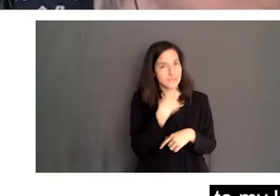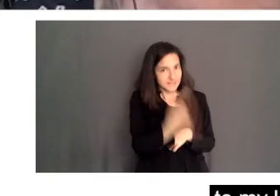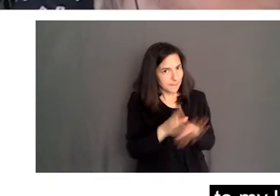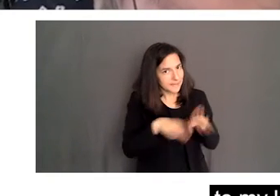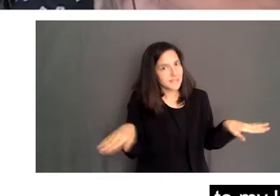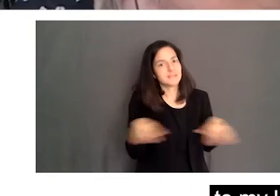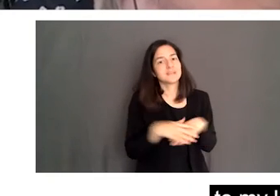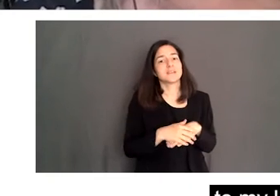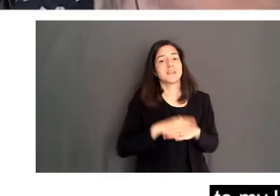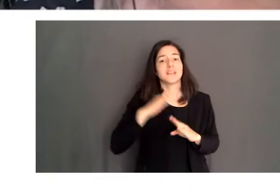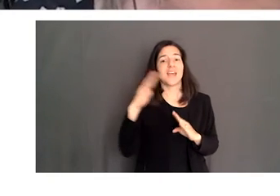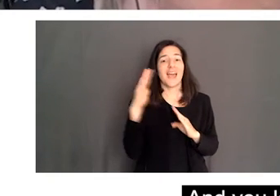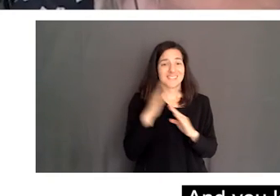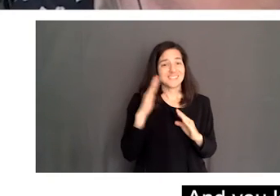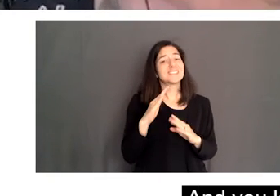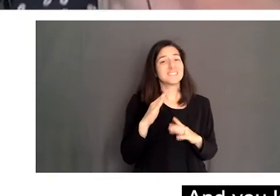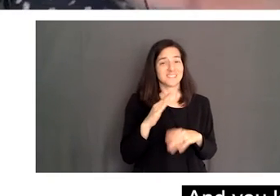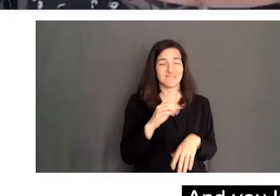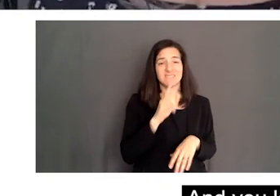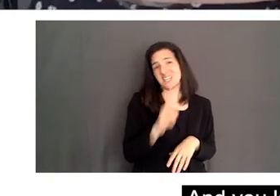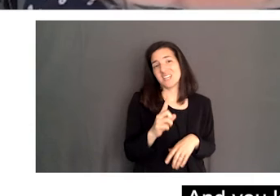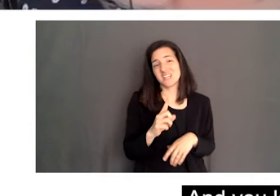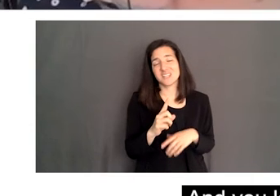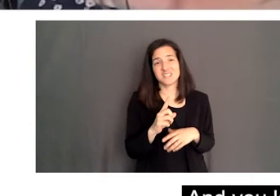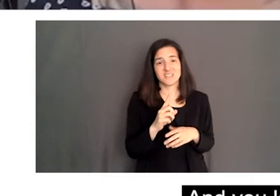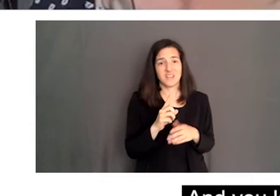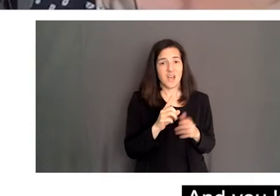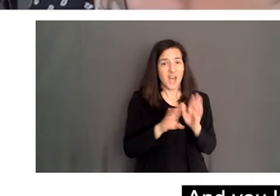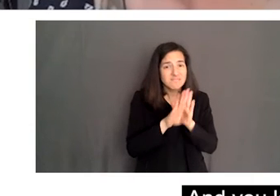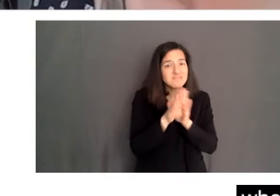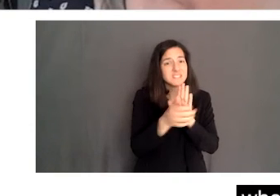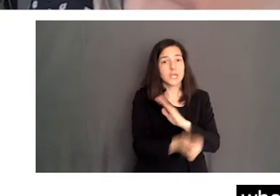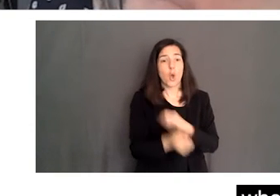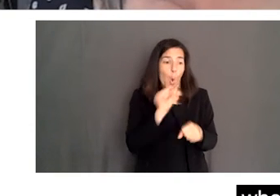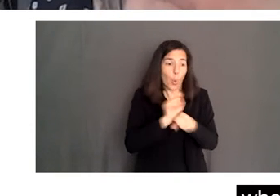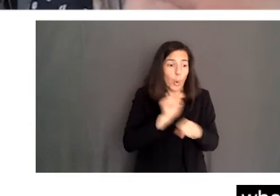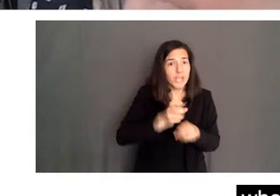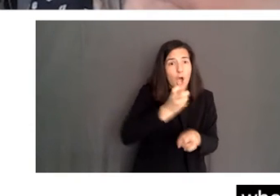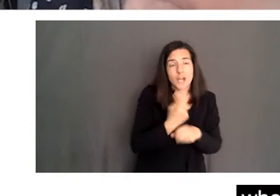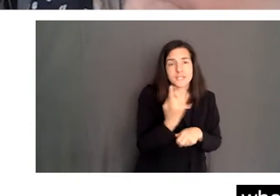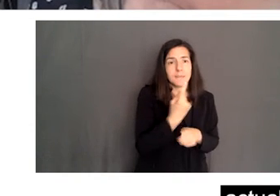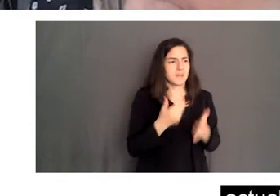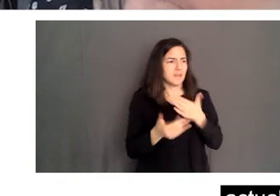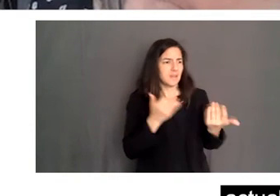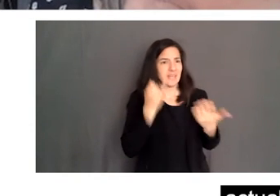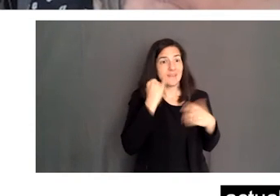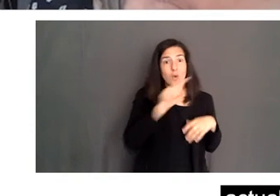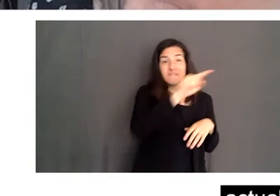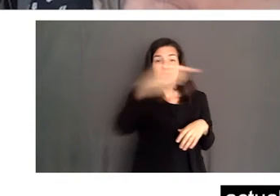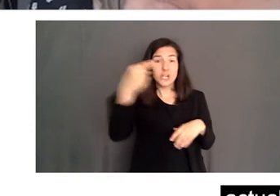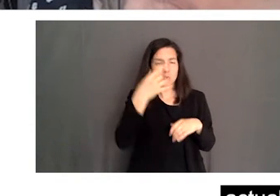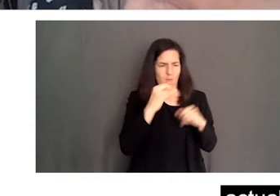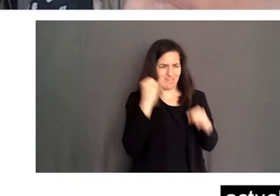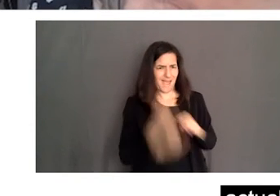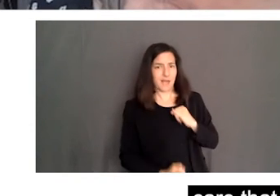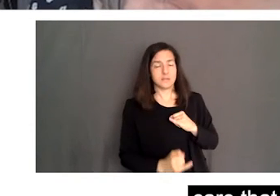excellence is a transferable skill and, you know, working hard at something, whether, whether you come in first or last place, I actually, that's not what I care